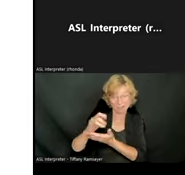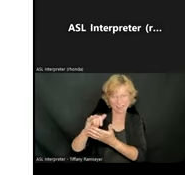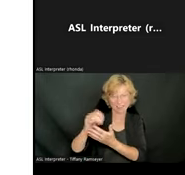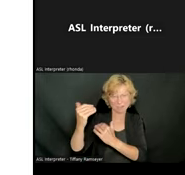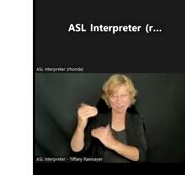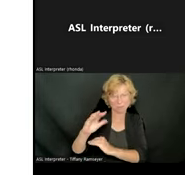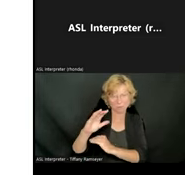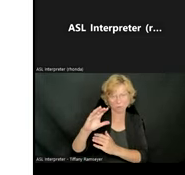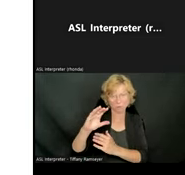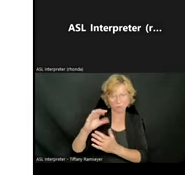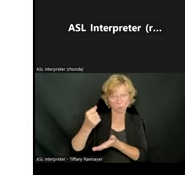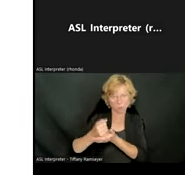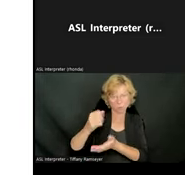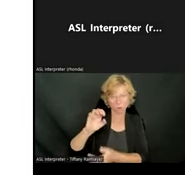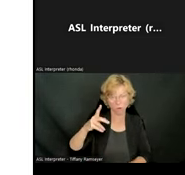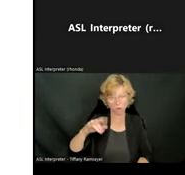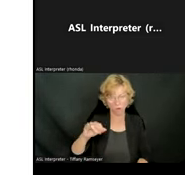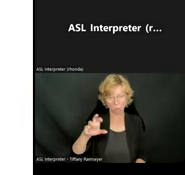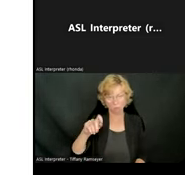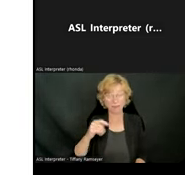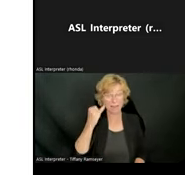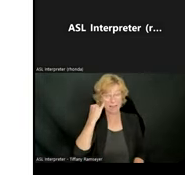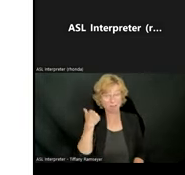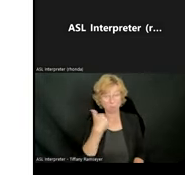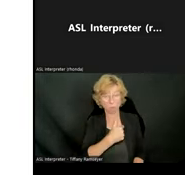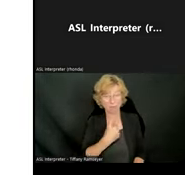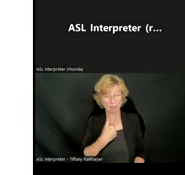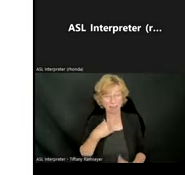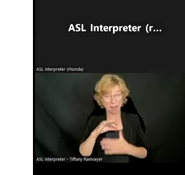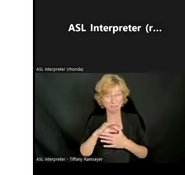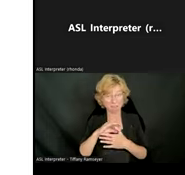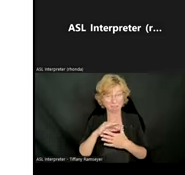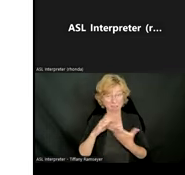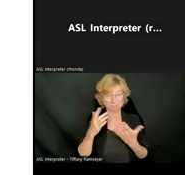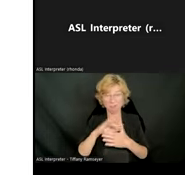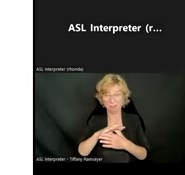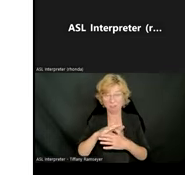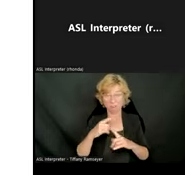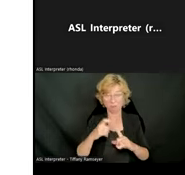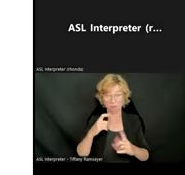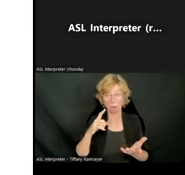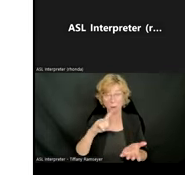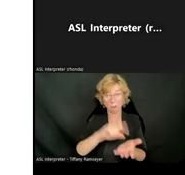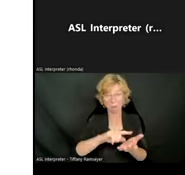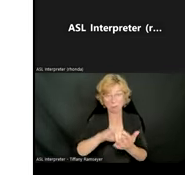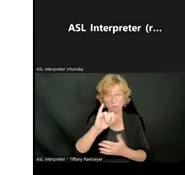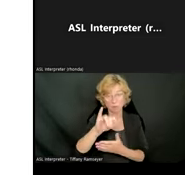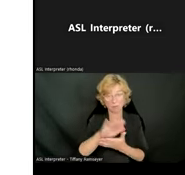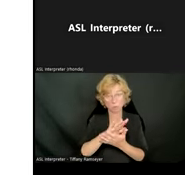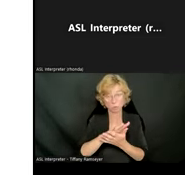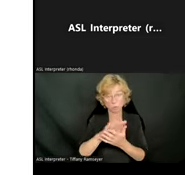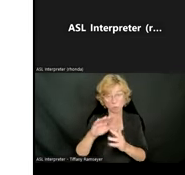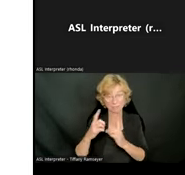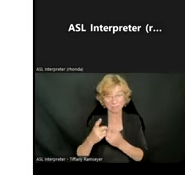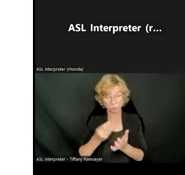you know, if we have content from a publisher that a school district purchased, you know, we need to talk to the publishers to say,